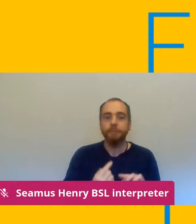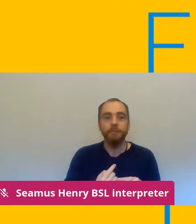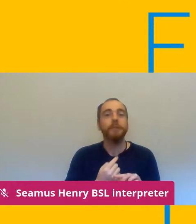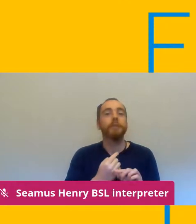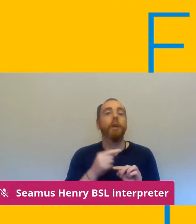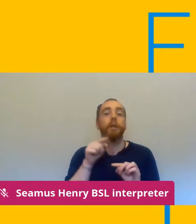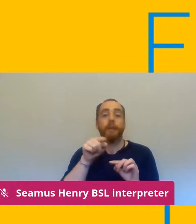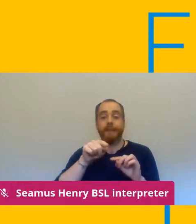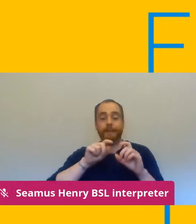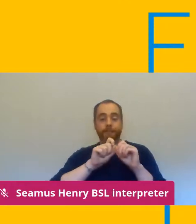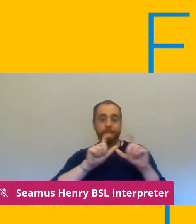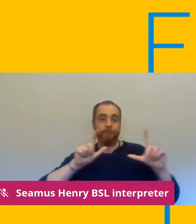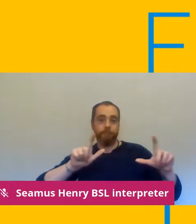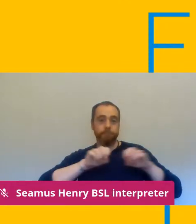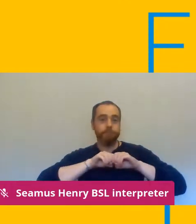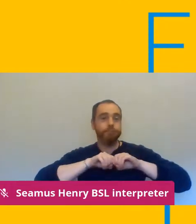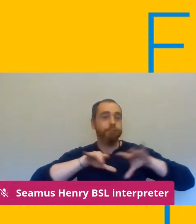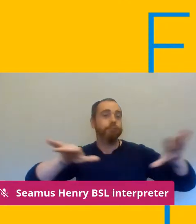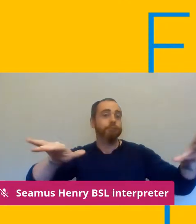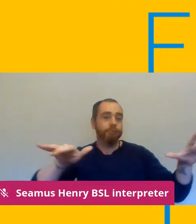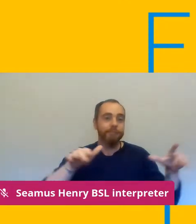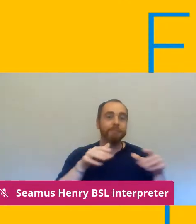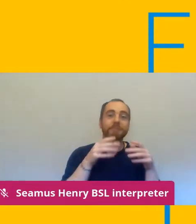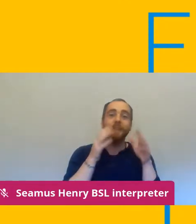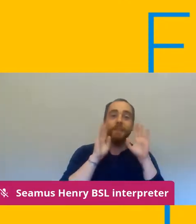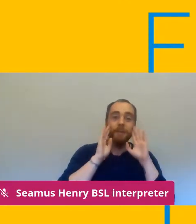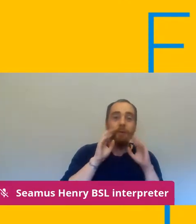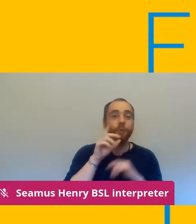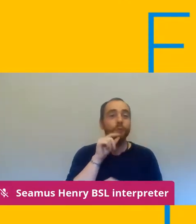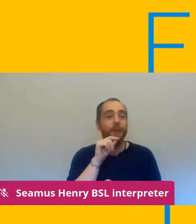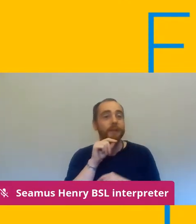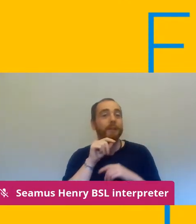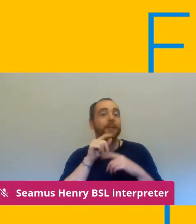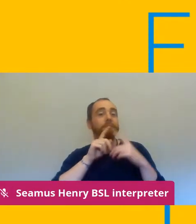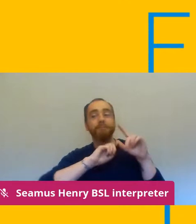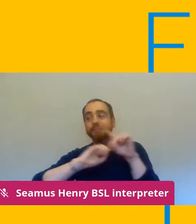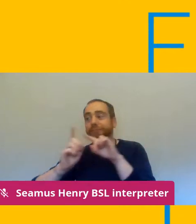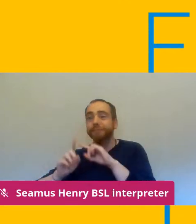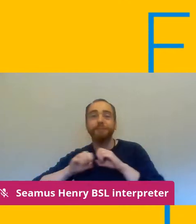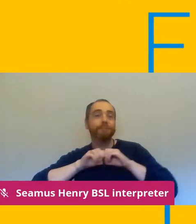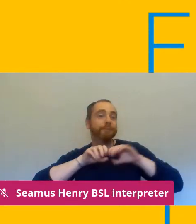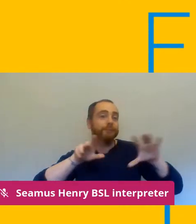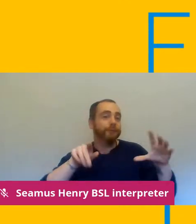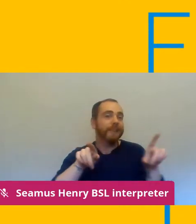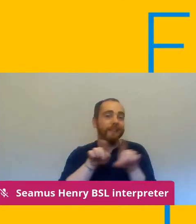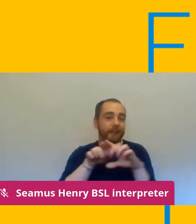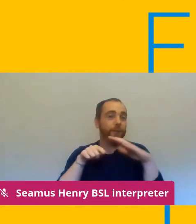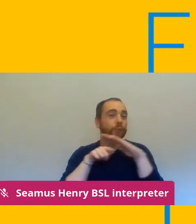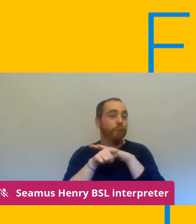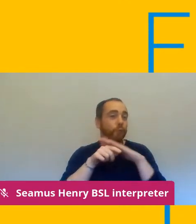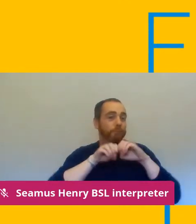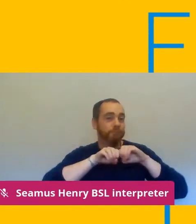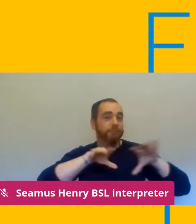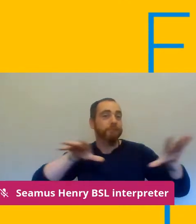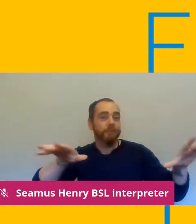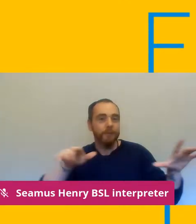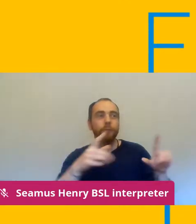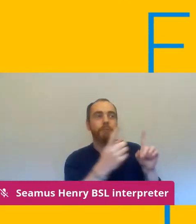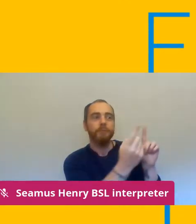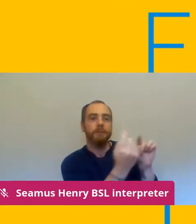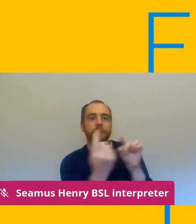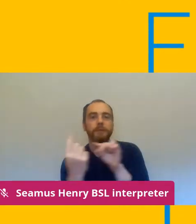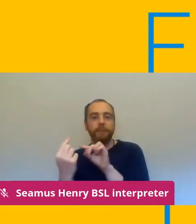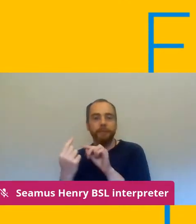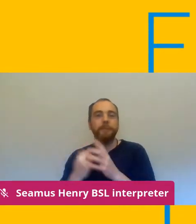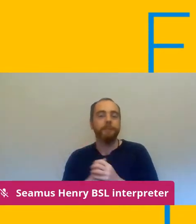platforms so please do use this opportunity to ask questions and we want to talk about the impact of further education return to